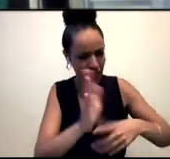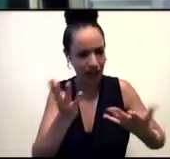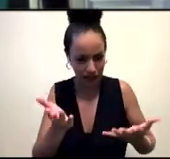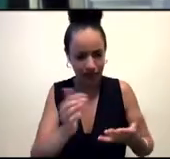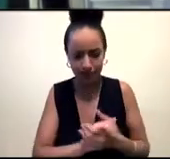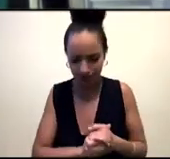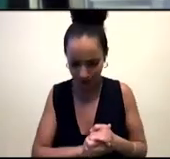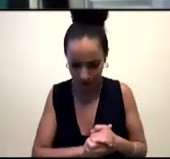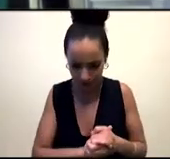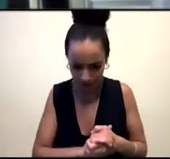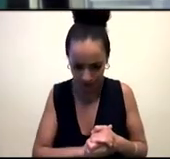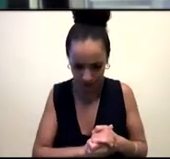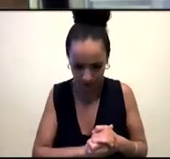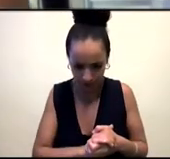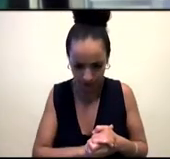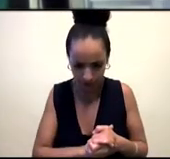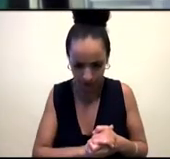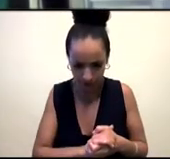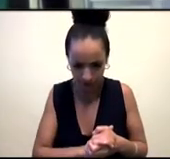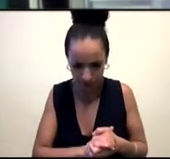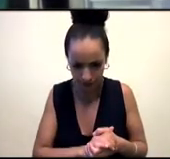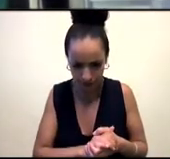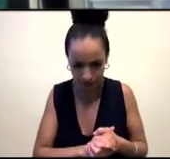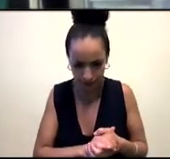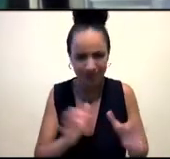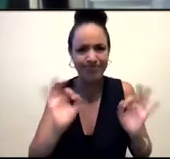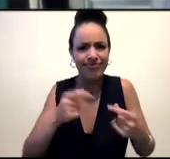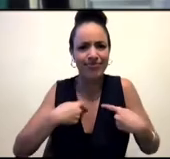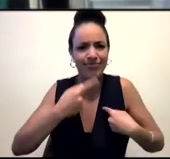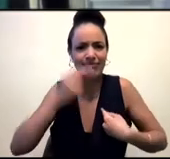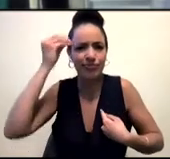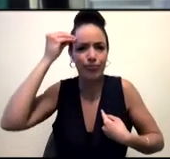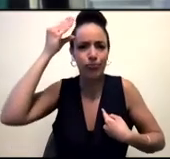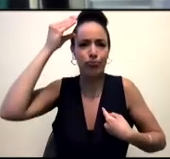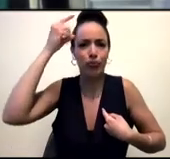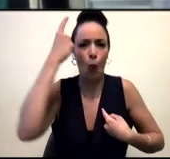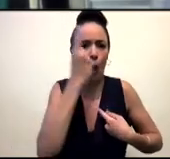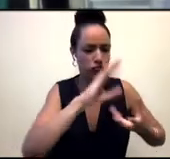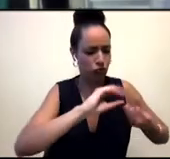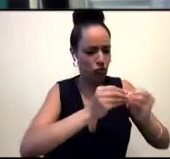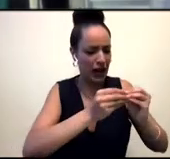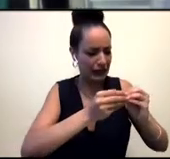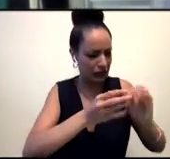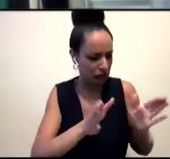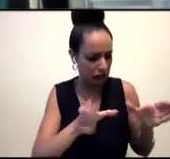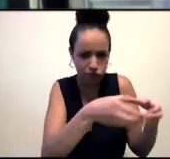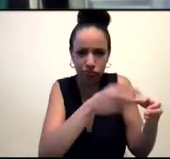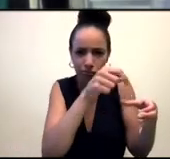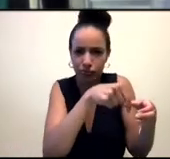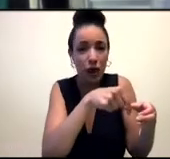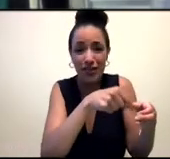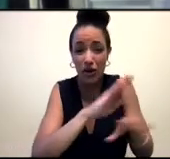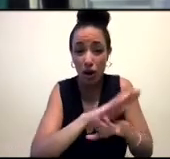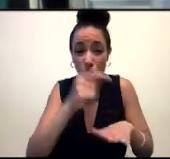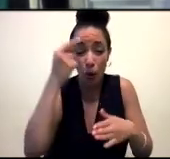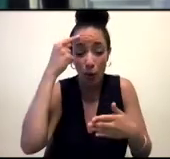less like, oh, I am. This is my expertise in part because I don't really believe in expertise. But to me, the